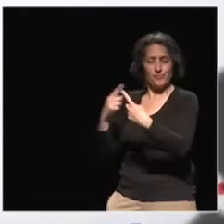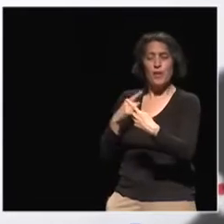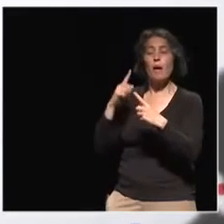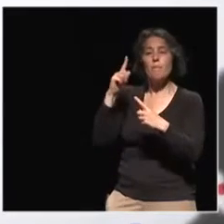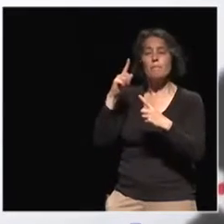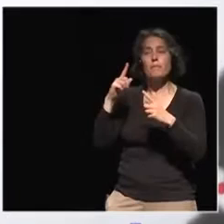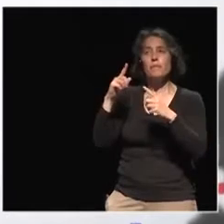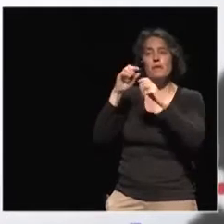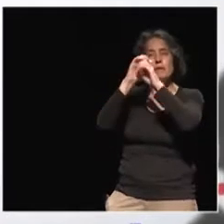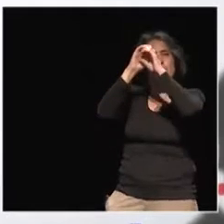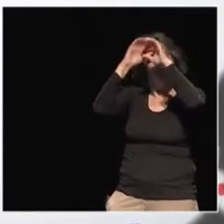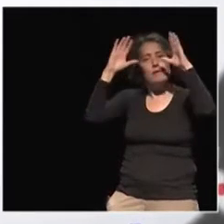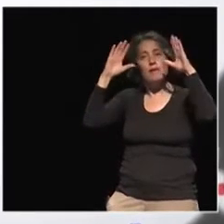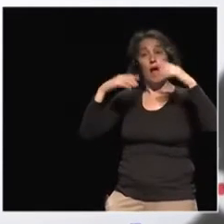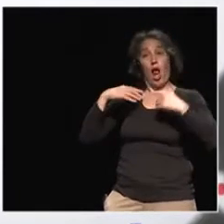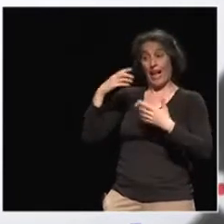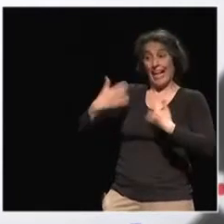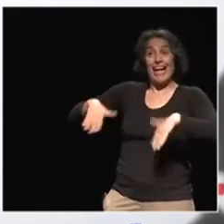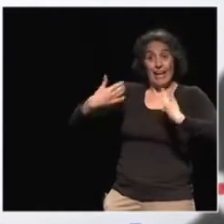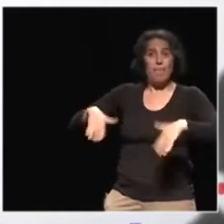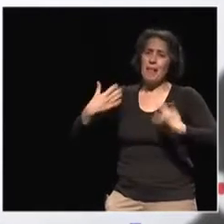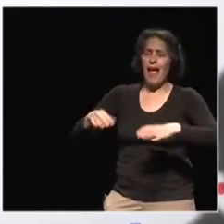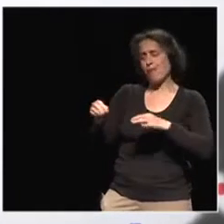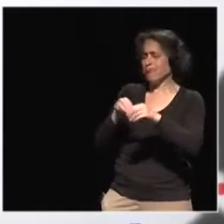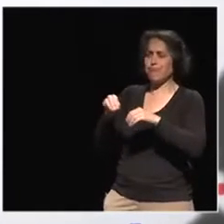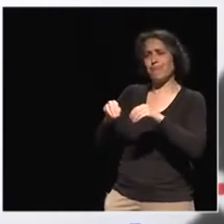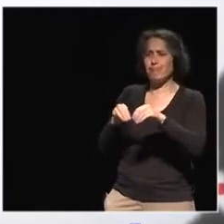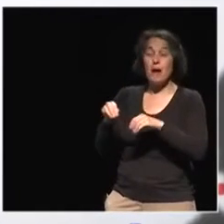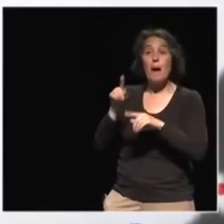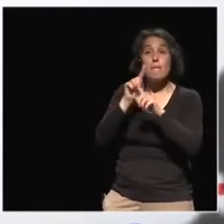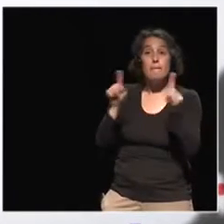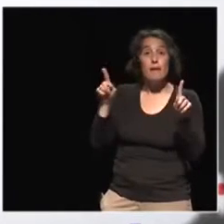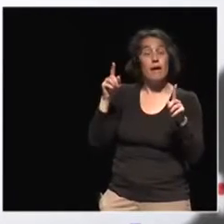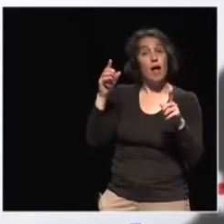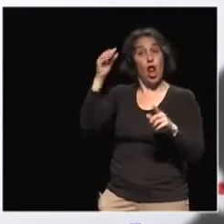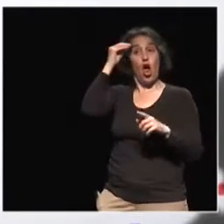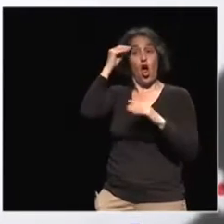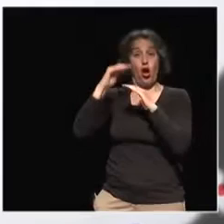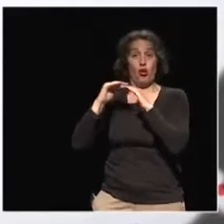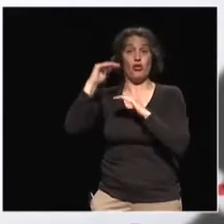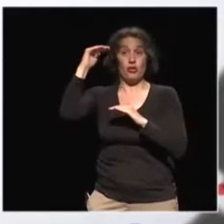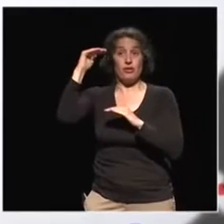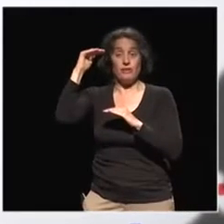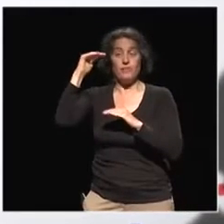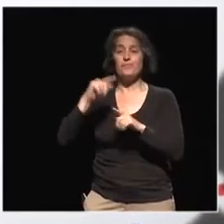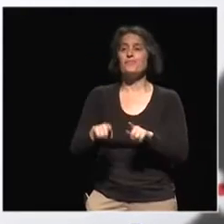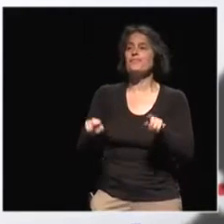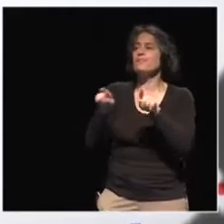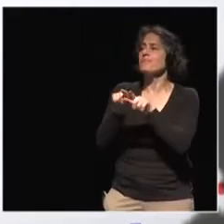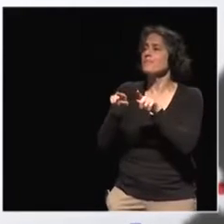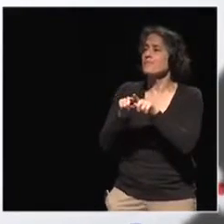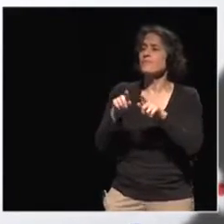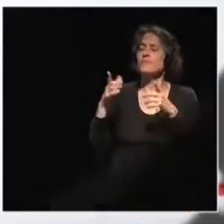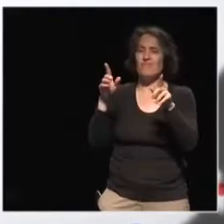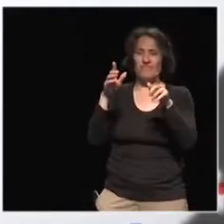reversed. So you were now a civilian. And the challenge is to survive a day in a